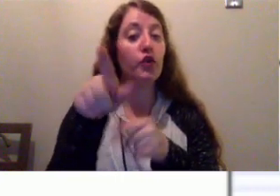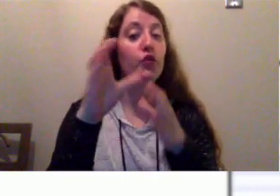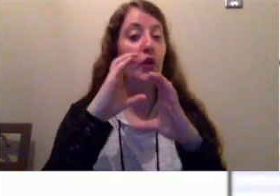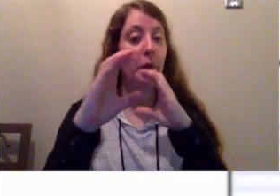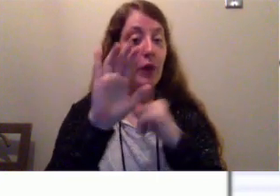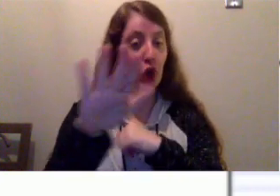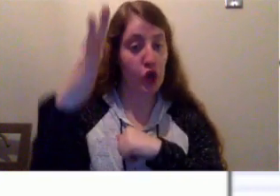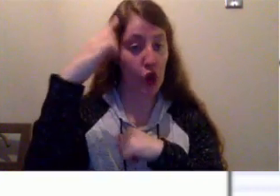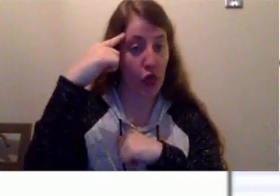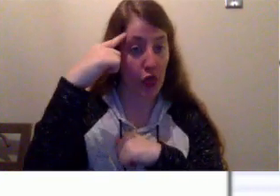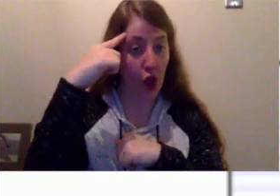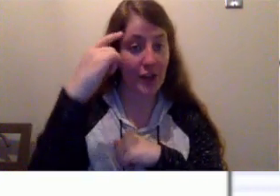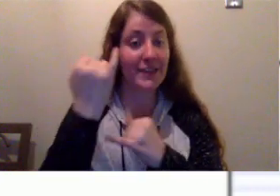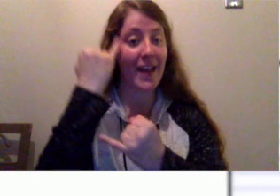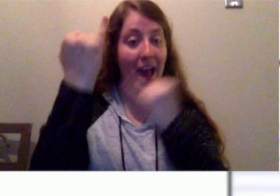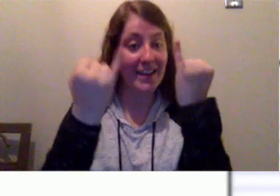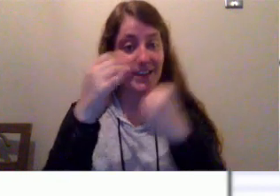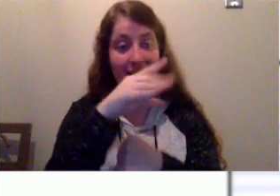ideas, and questions.